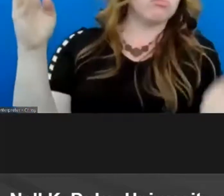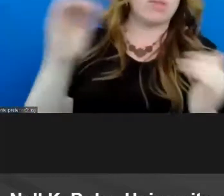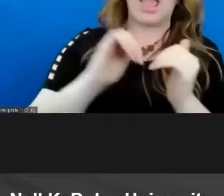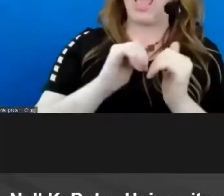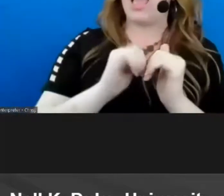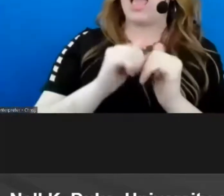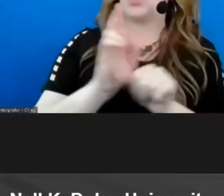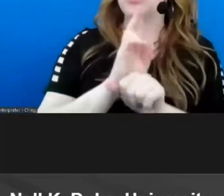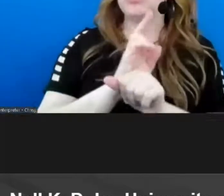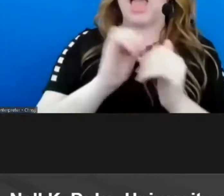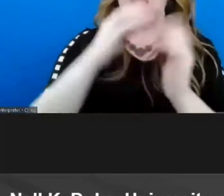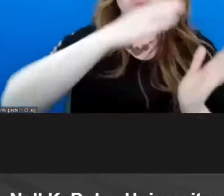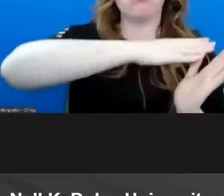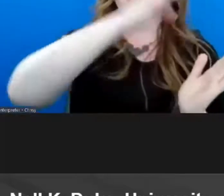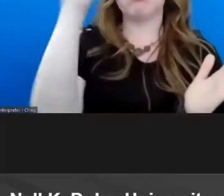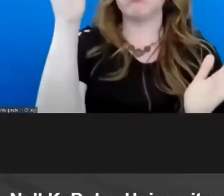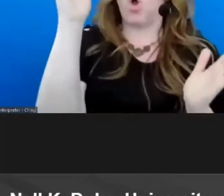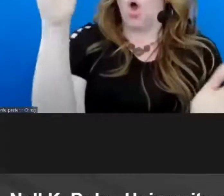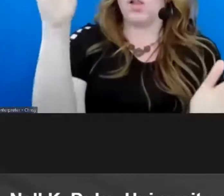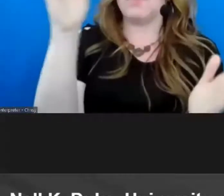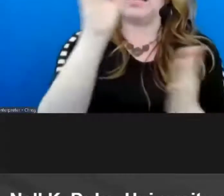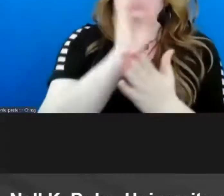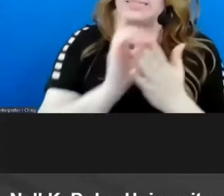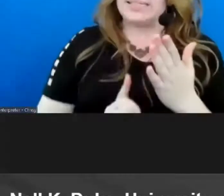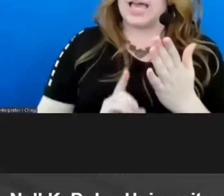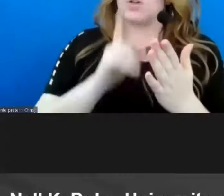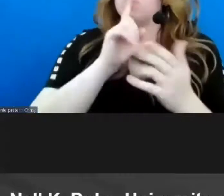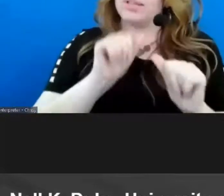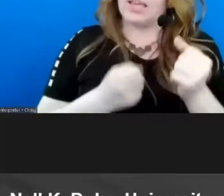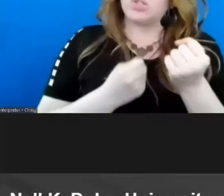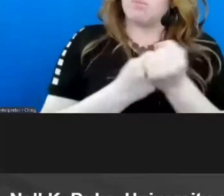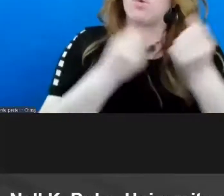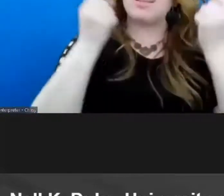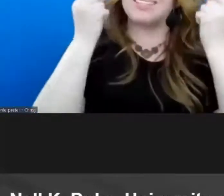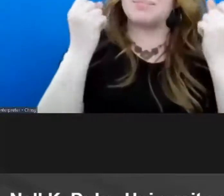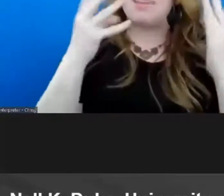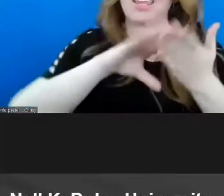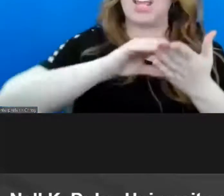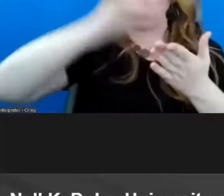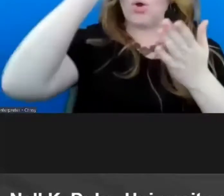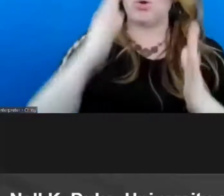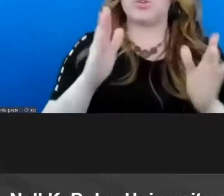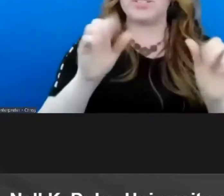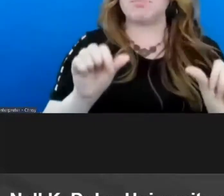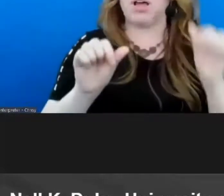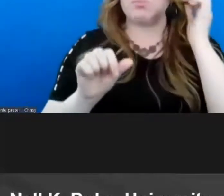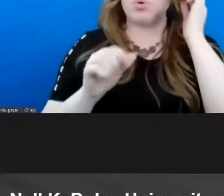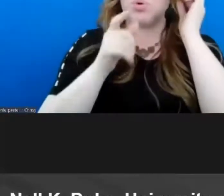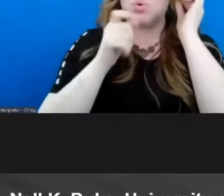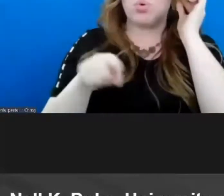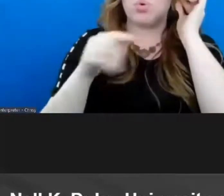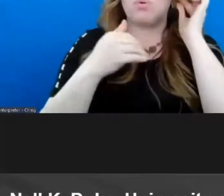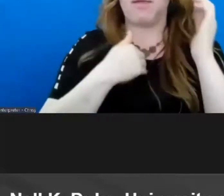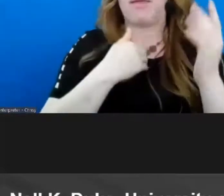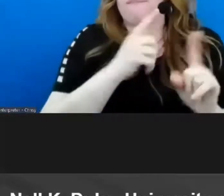we going to design that day so that we really can support as many learners as possible um who may have any number